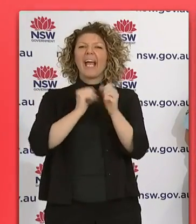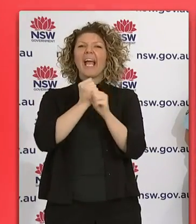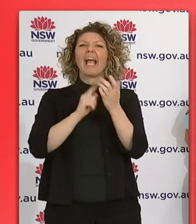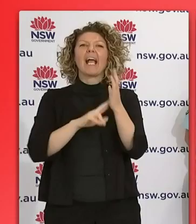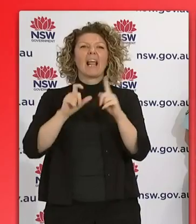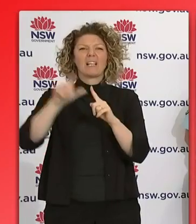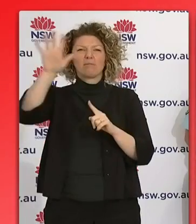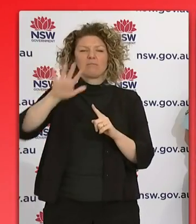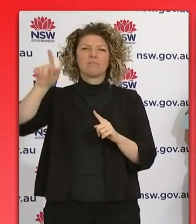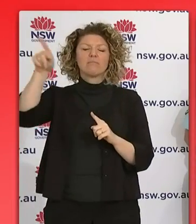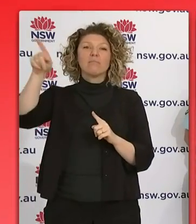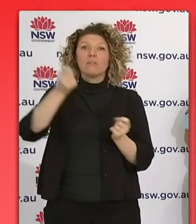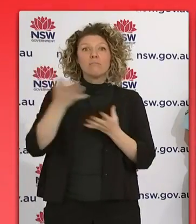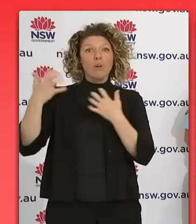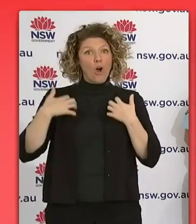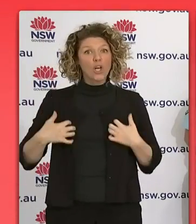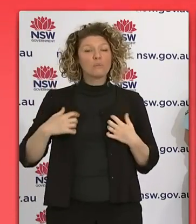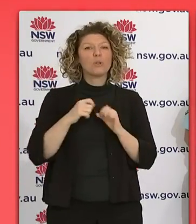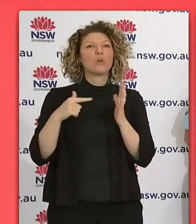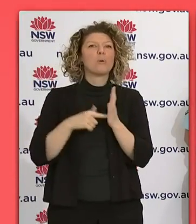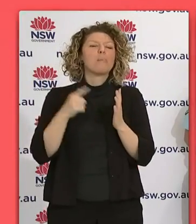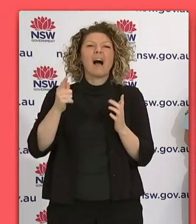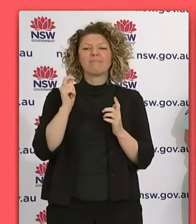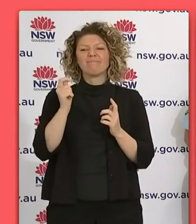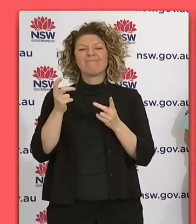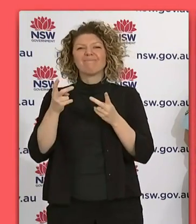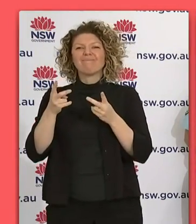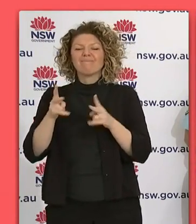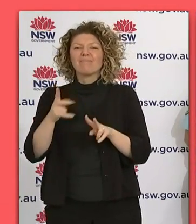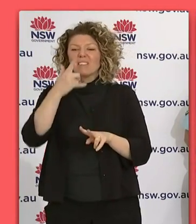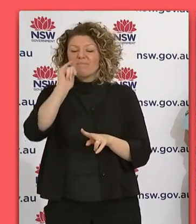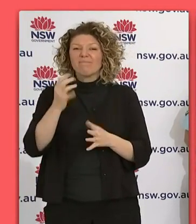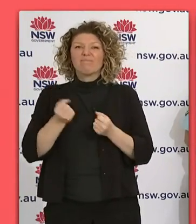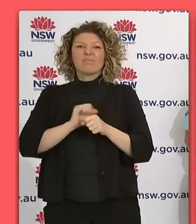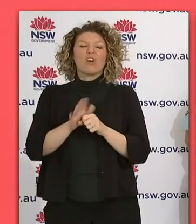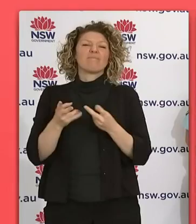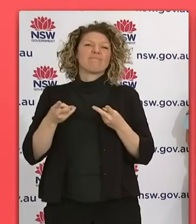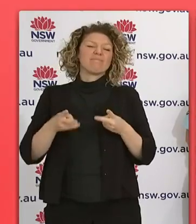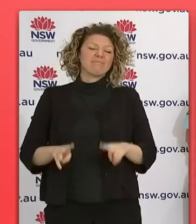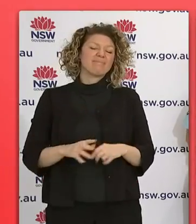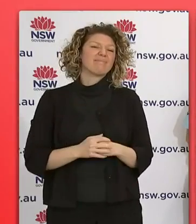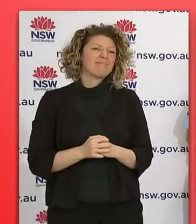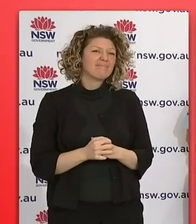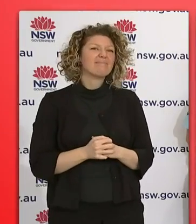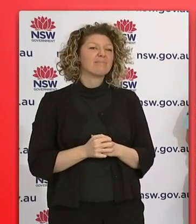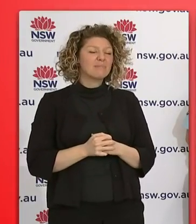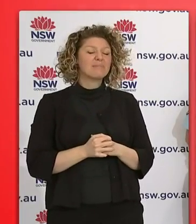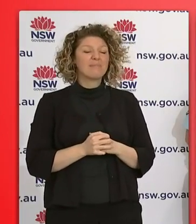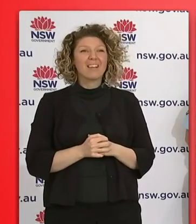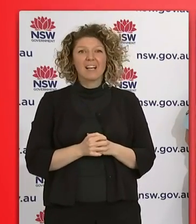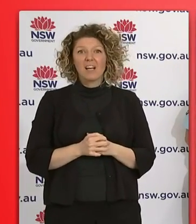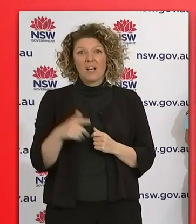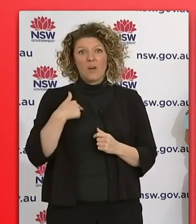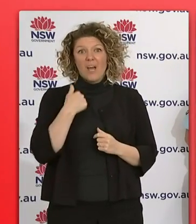palliative care. Again, our heartfelt sympathies and condolences. I know that every day when we read the statistics about the deaths,